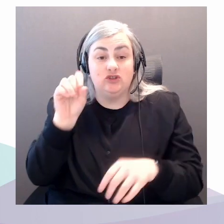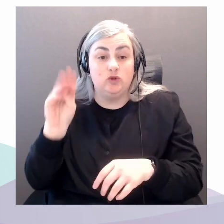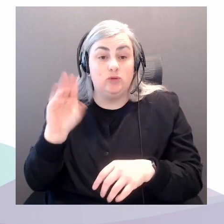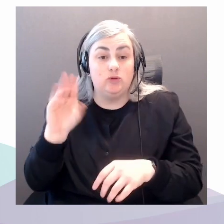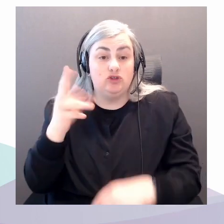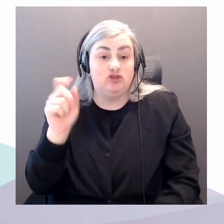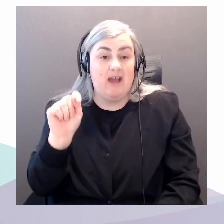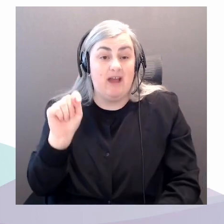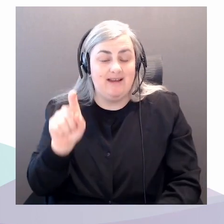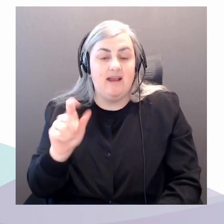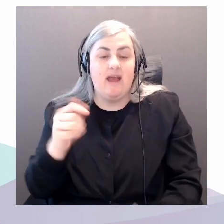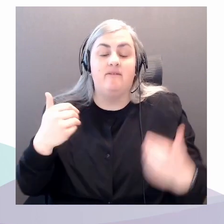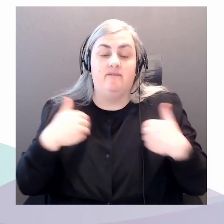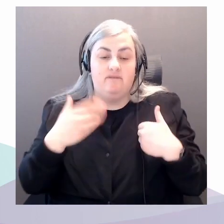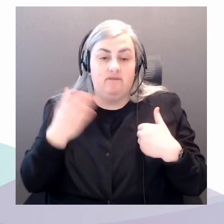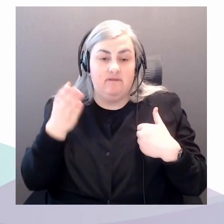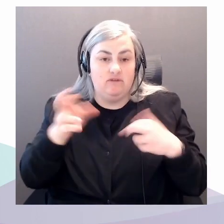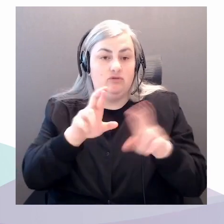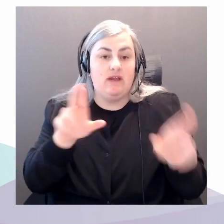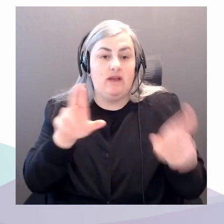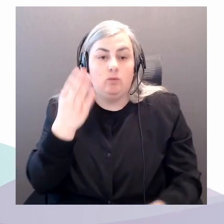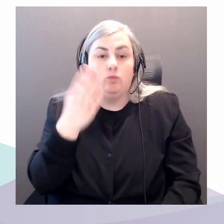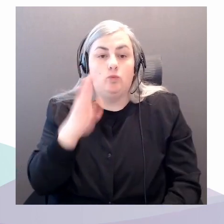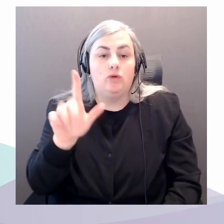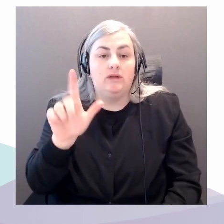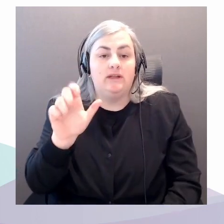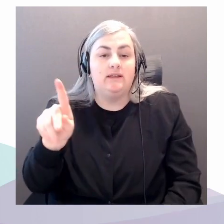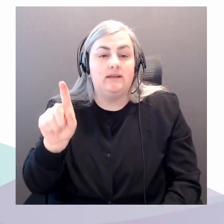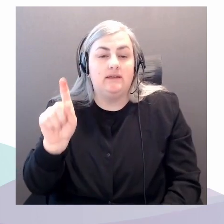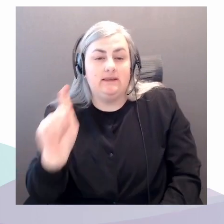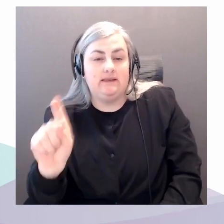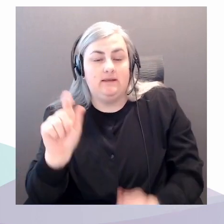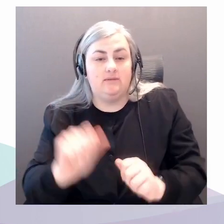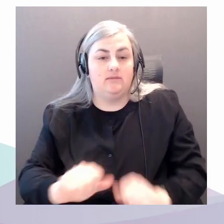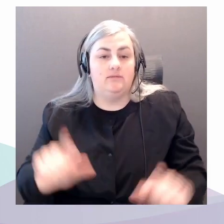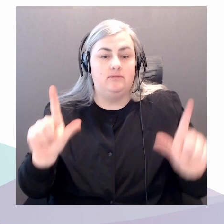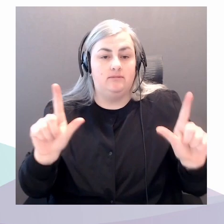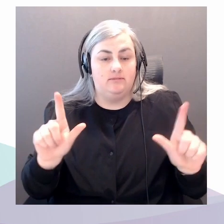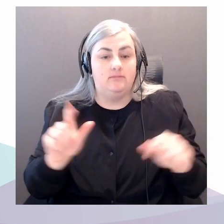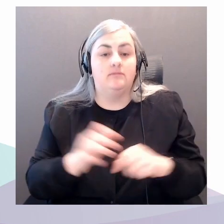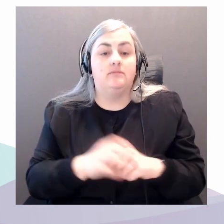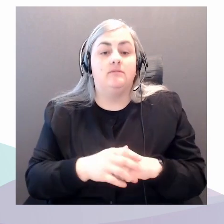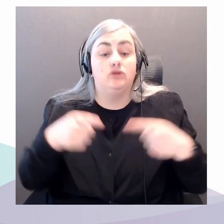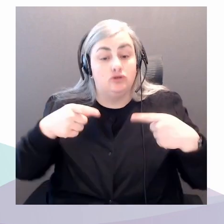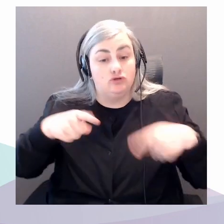will appear again in the chat during the event for those joining us later.